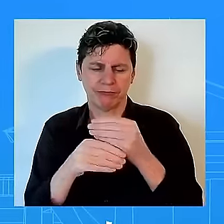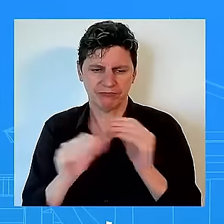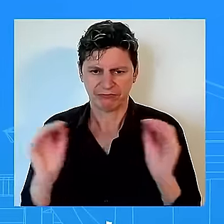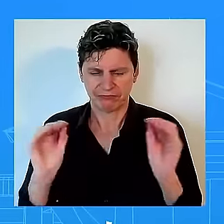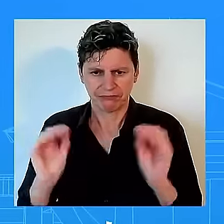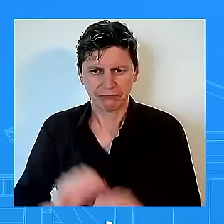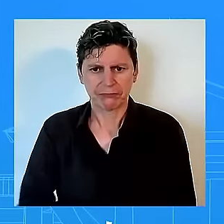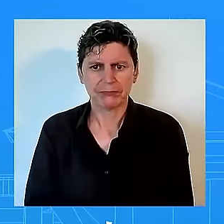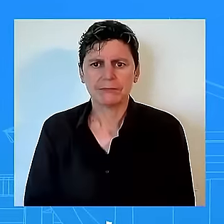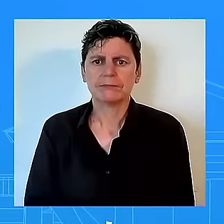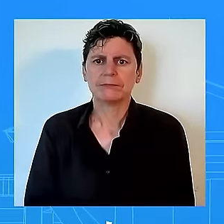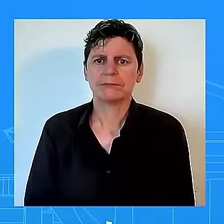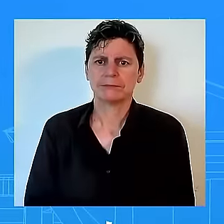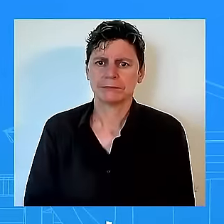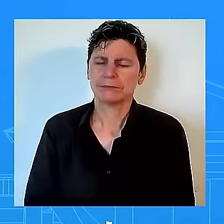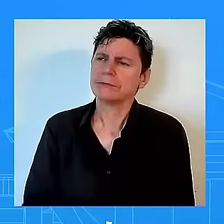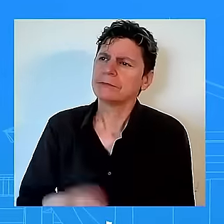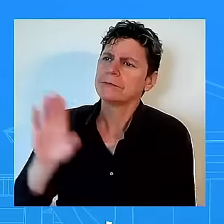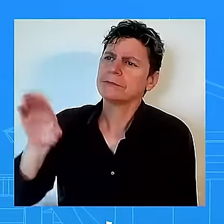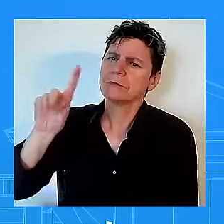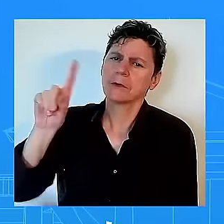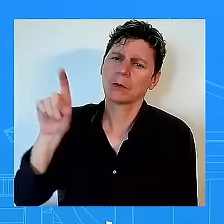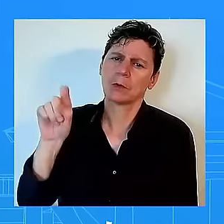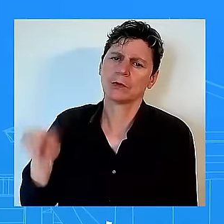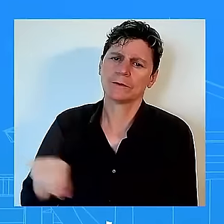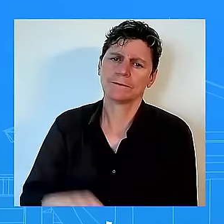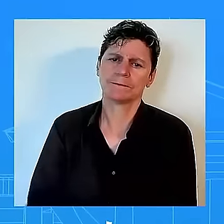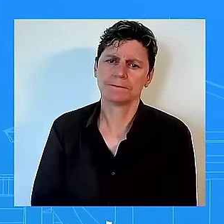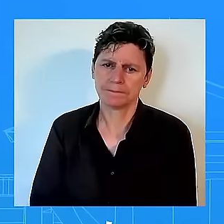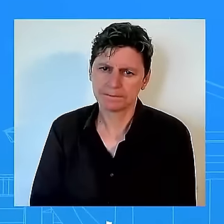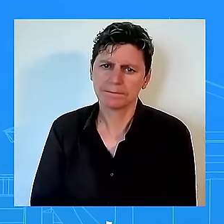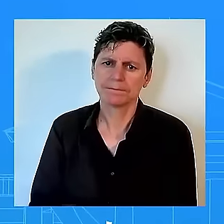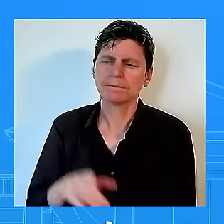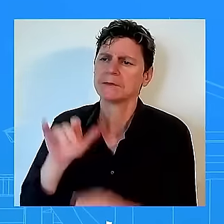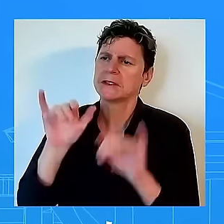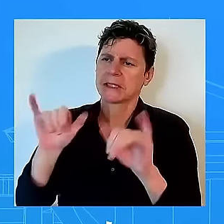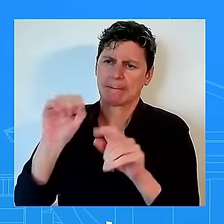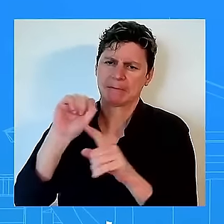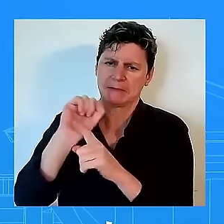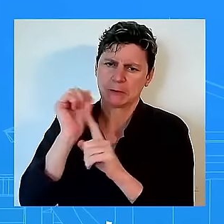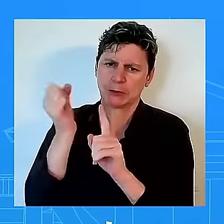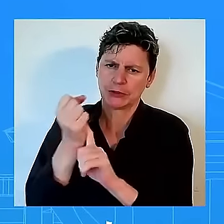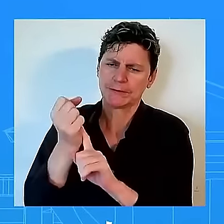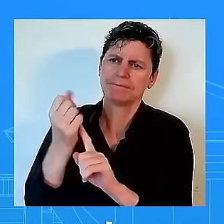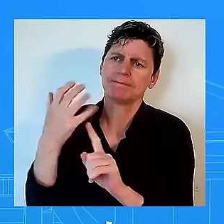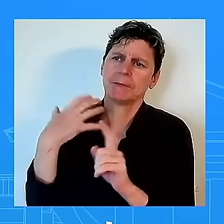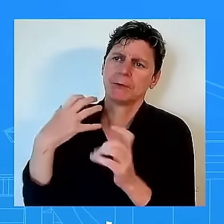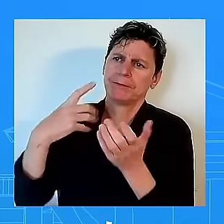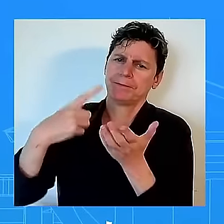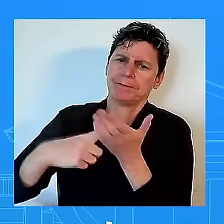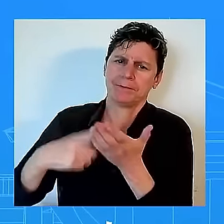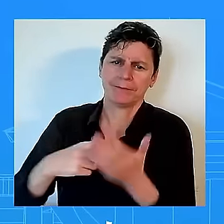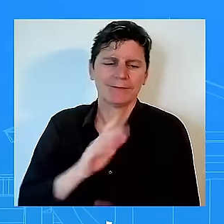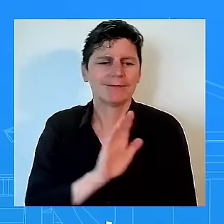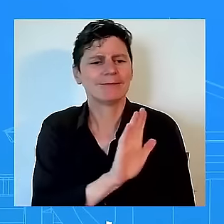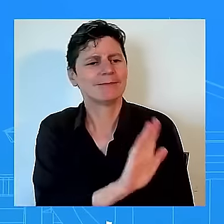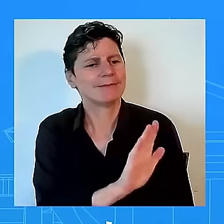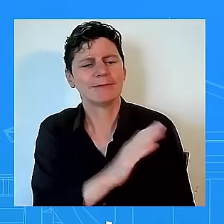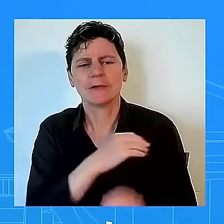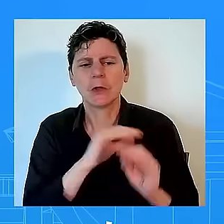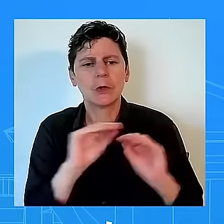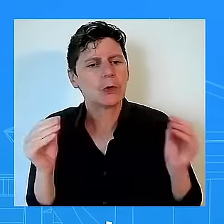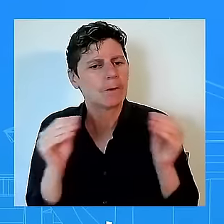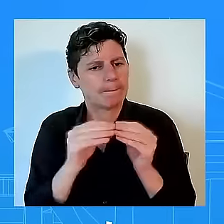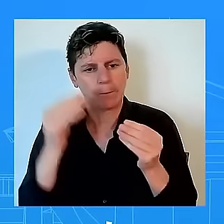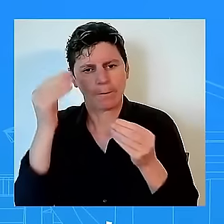to it as an operation yeah this incident in i'm i don't have anything beyond uh beyond the the reports that are out there